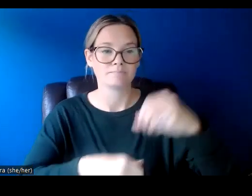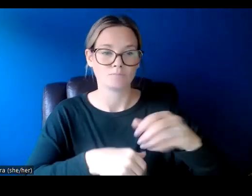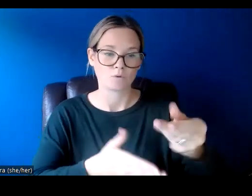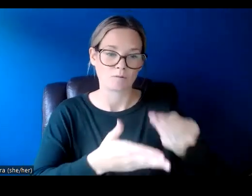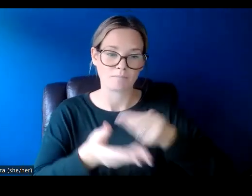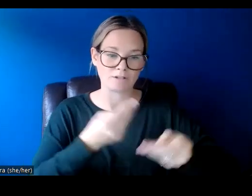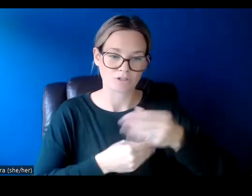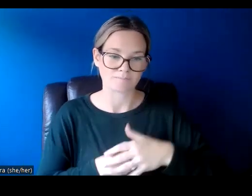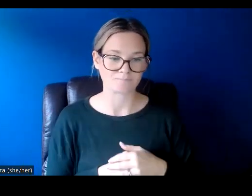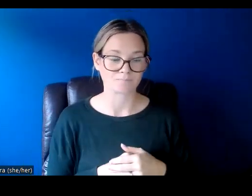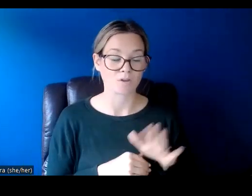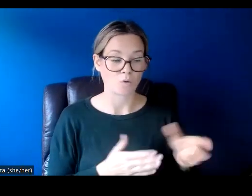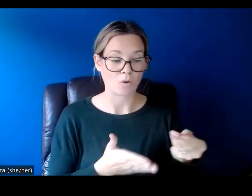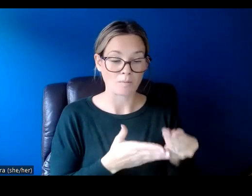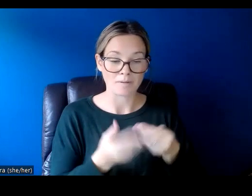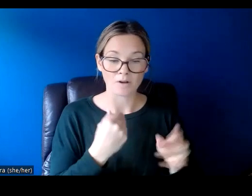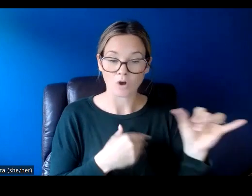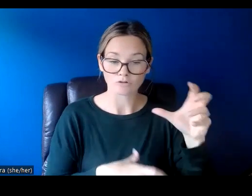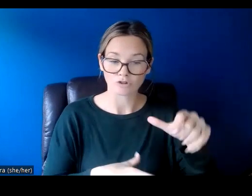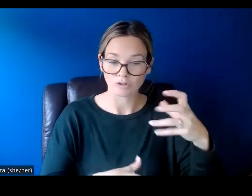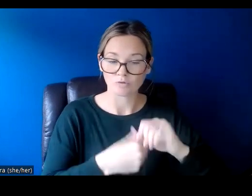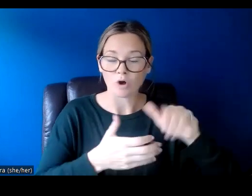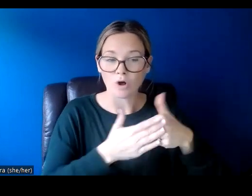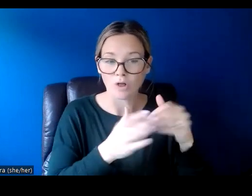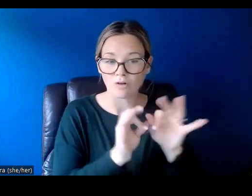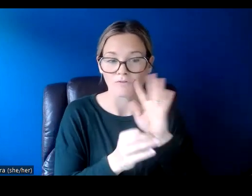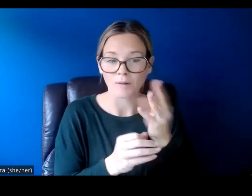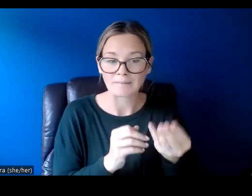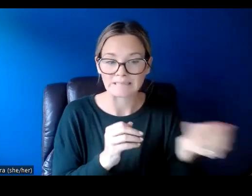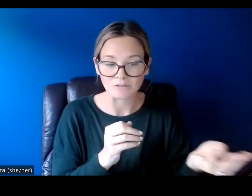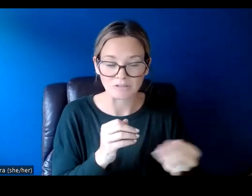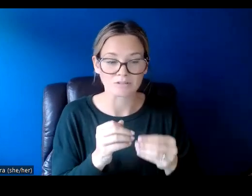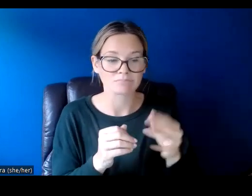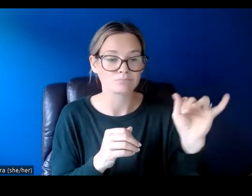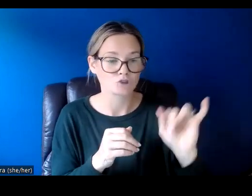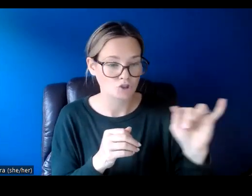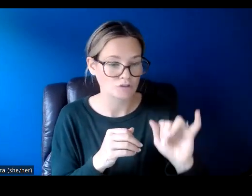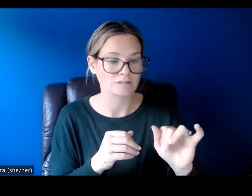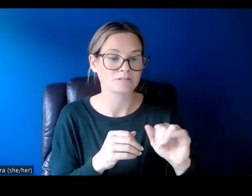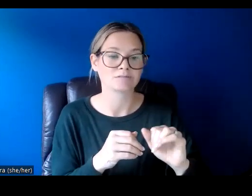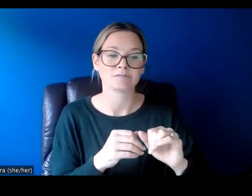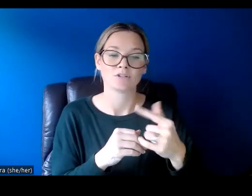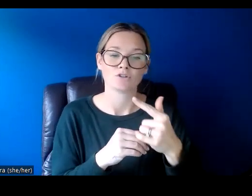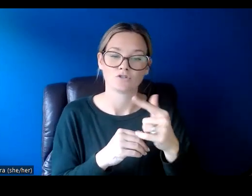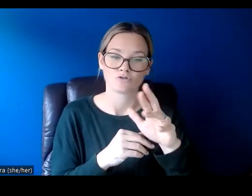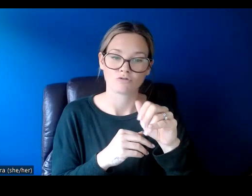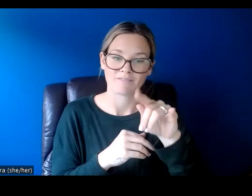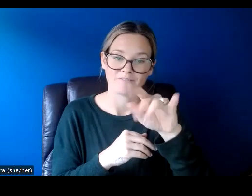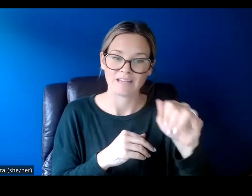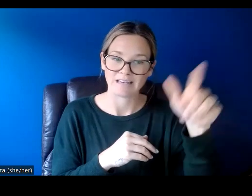Your budget should also include all costs for materials, insurance, graffiti coatings if necessary,